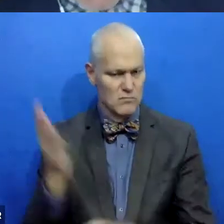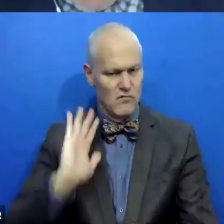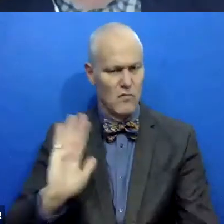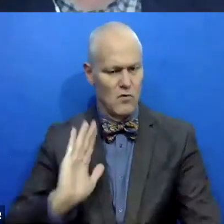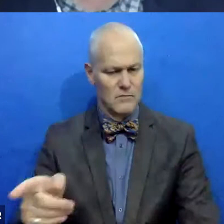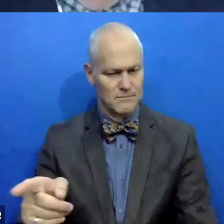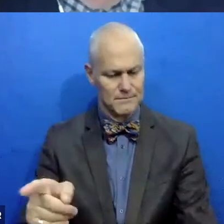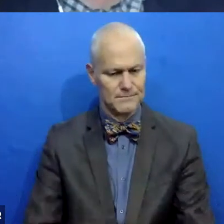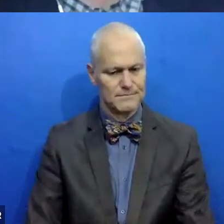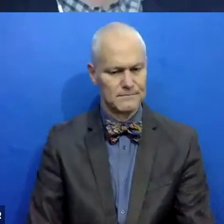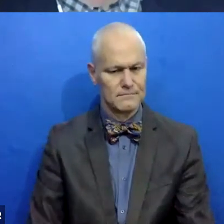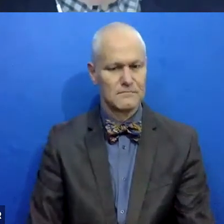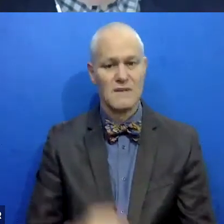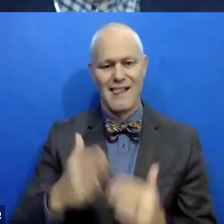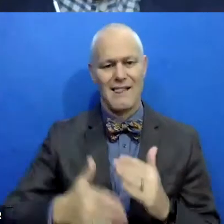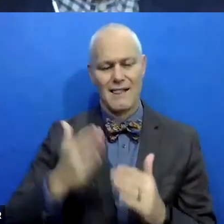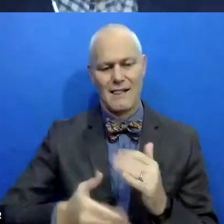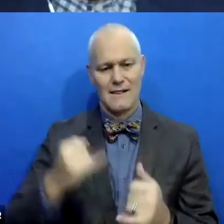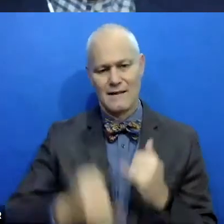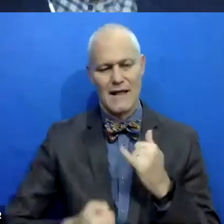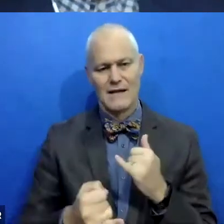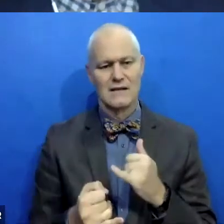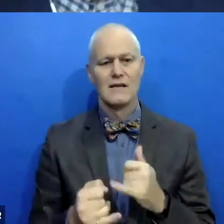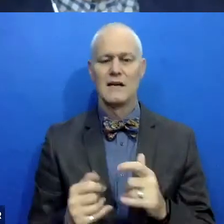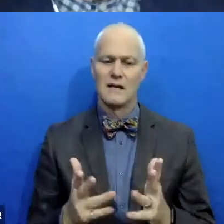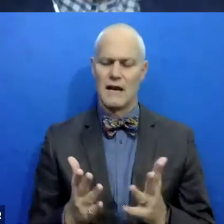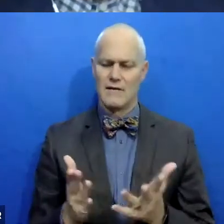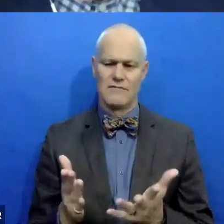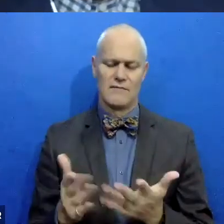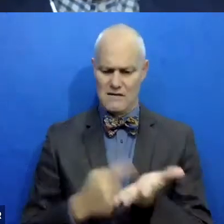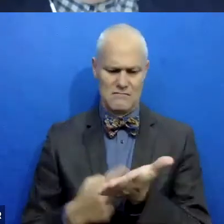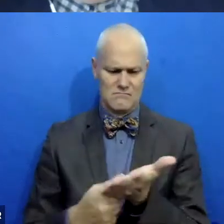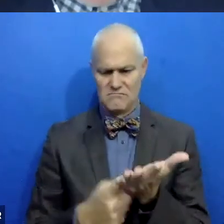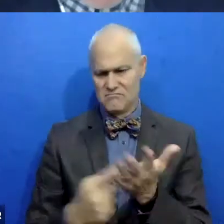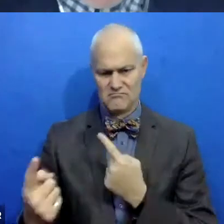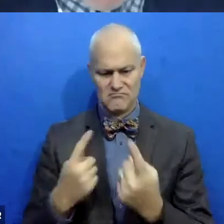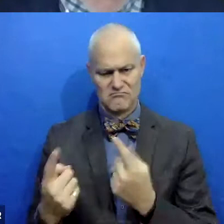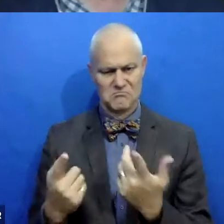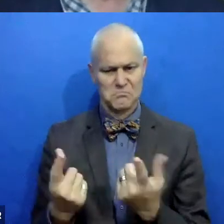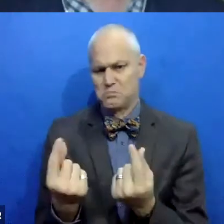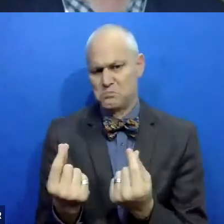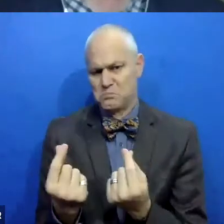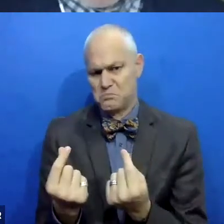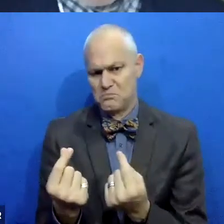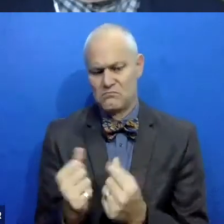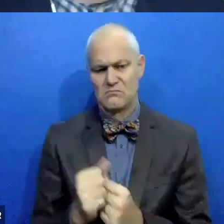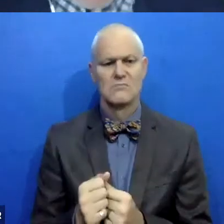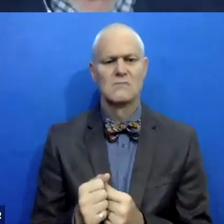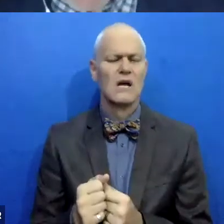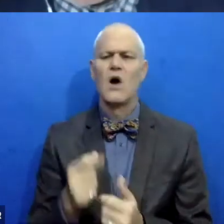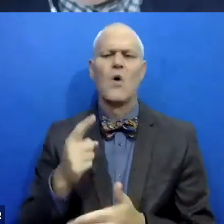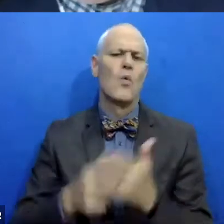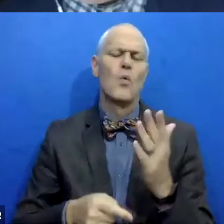last part of the circle is intended to, um, to do something productive with those conversations about violence and talk about, um, what repair,